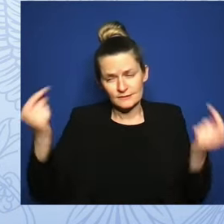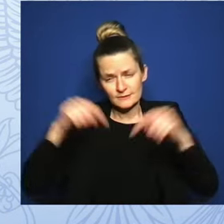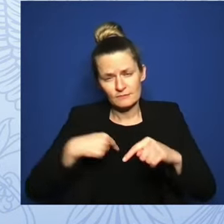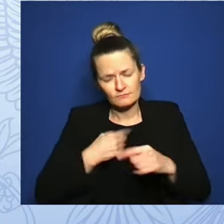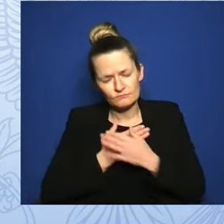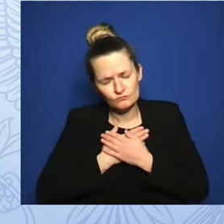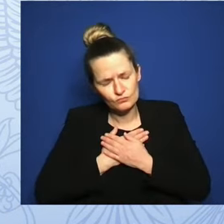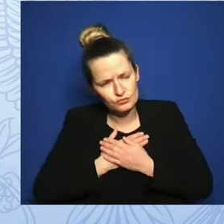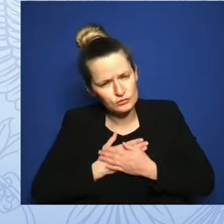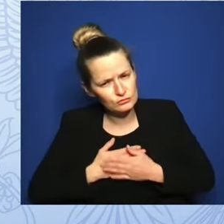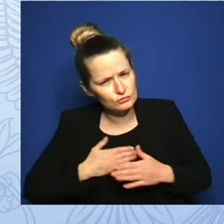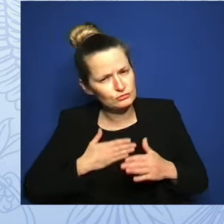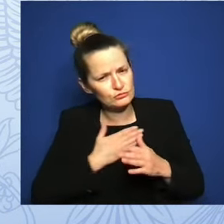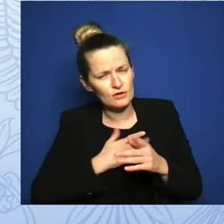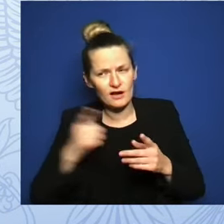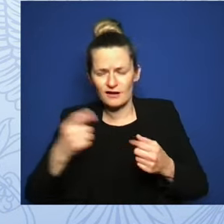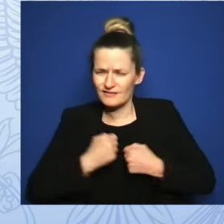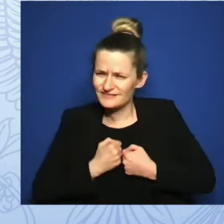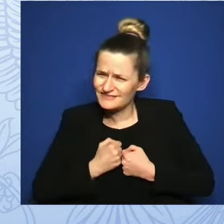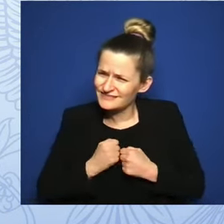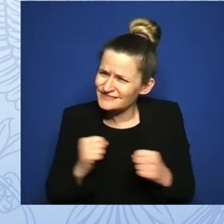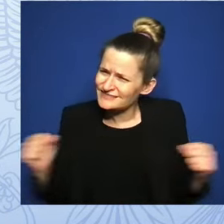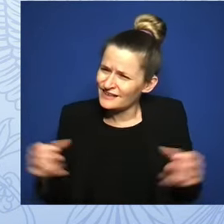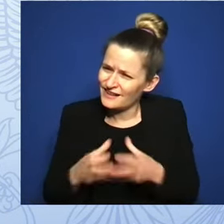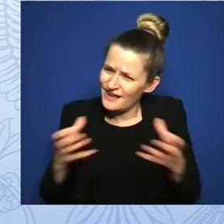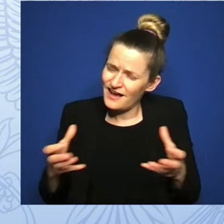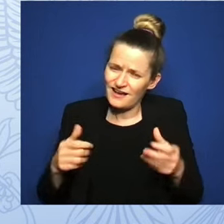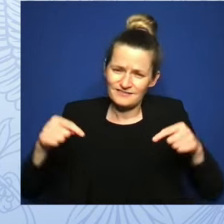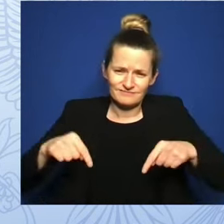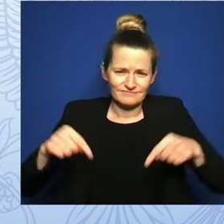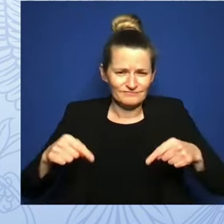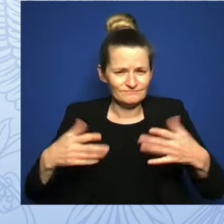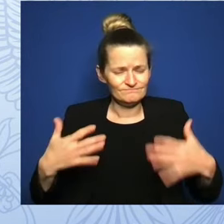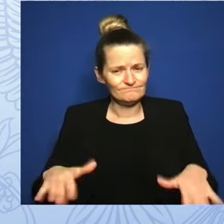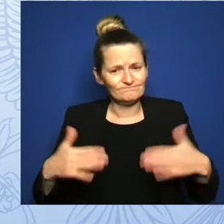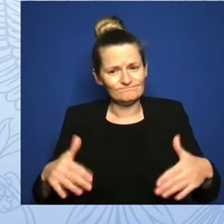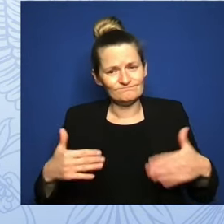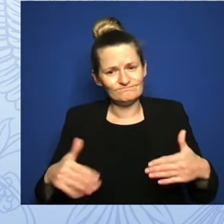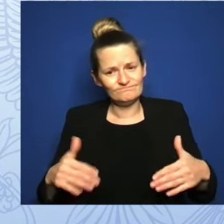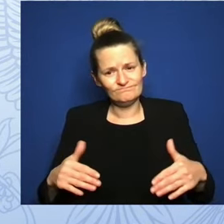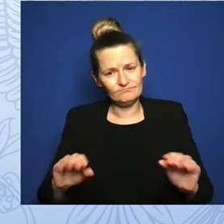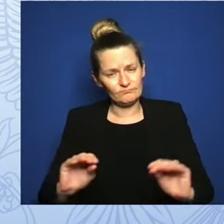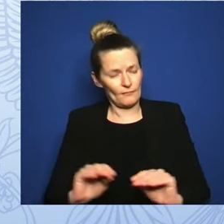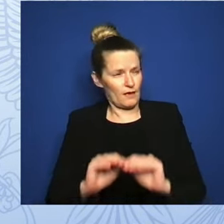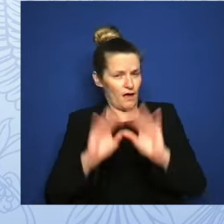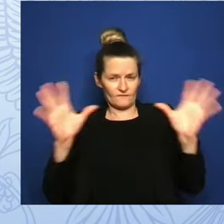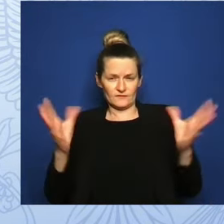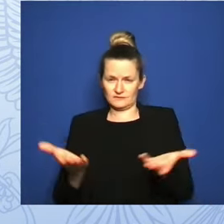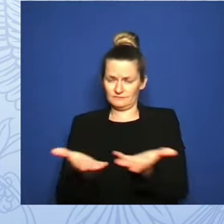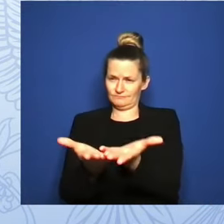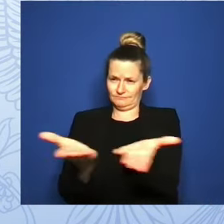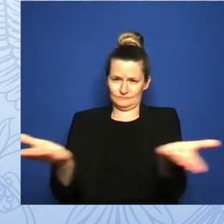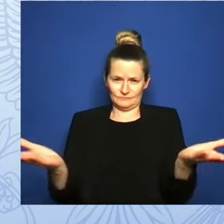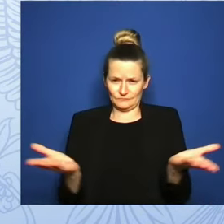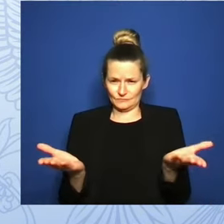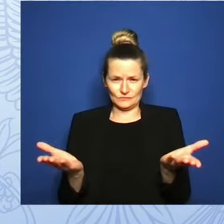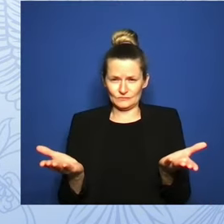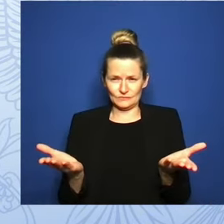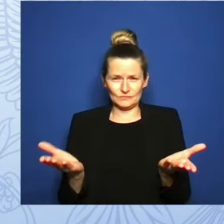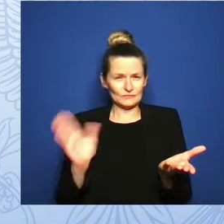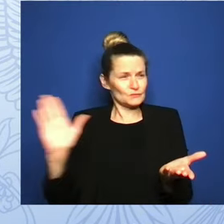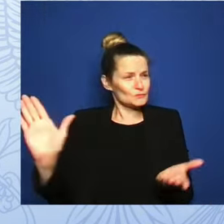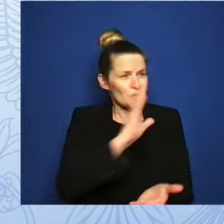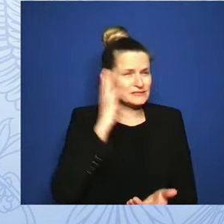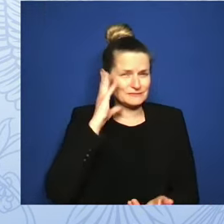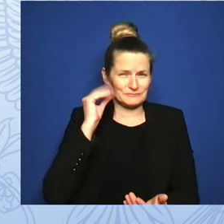with us. To state the obvious, you never should have had to go through the experiences, and